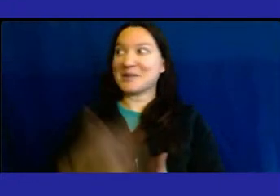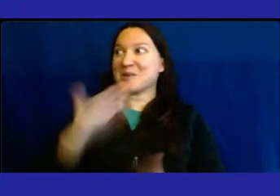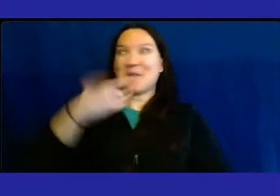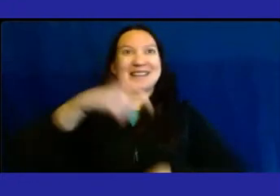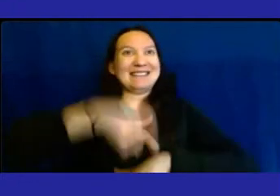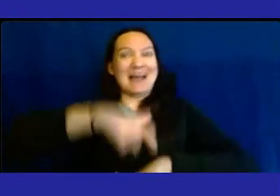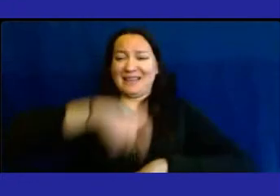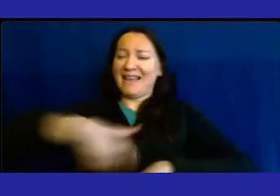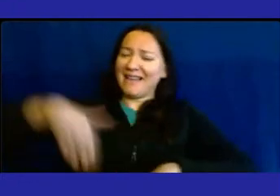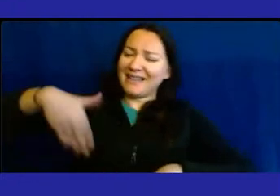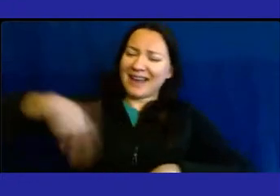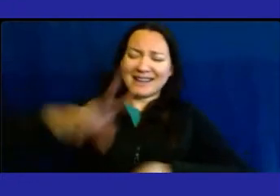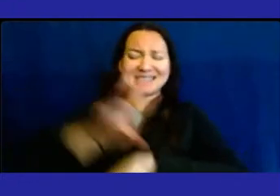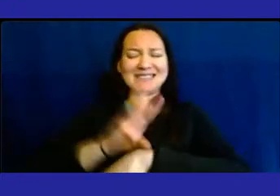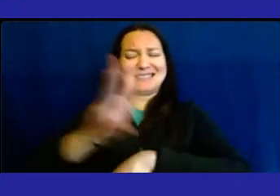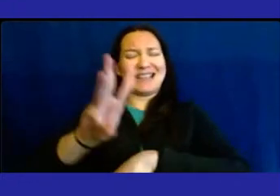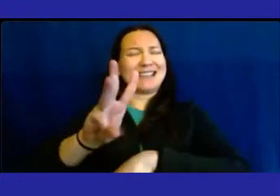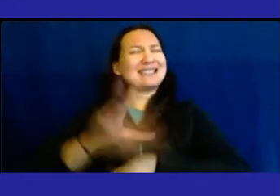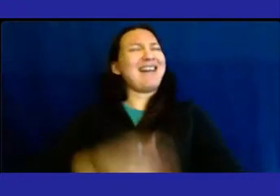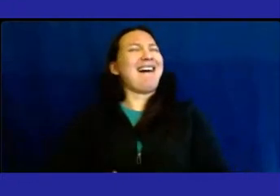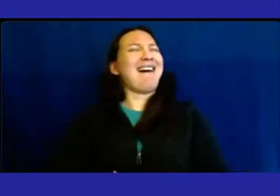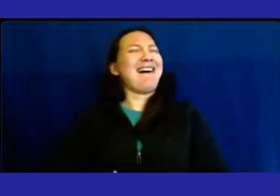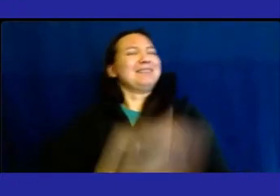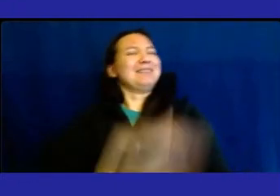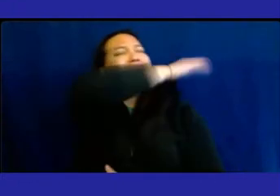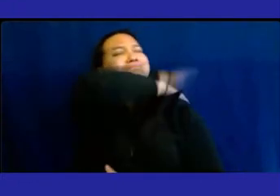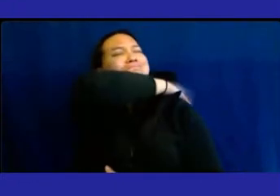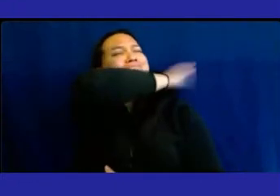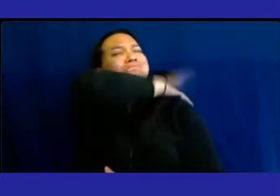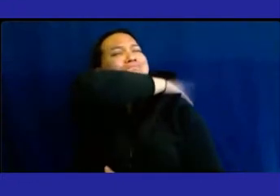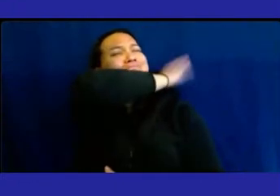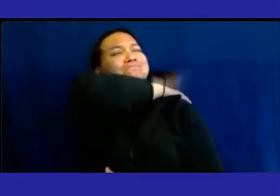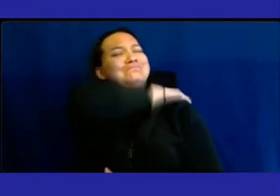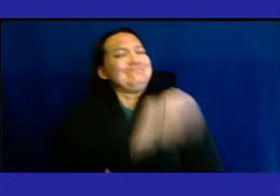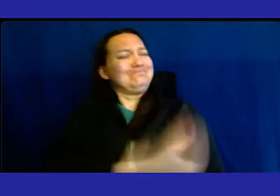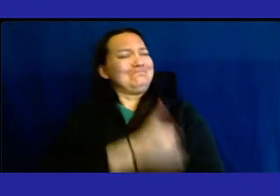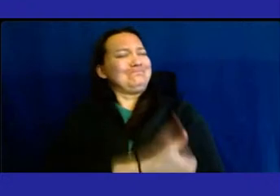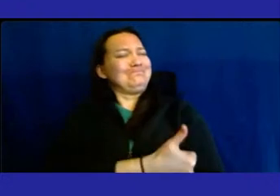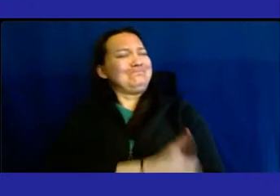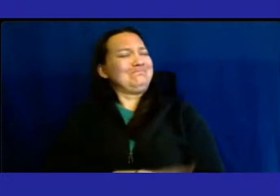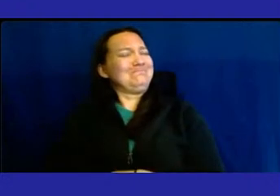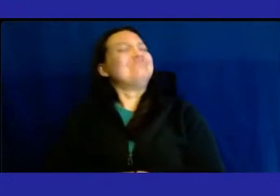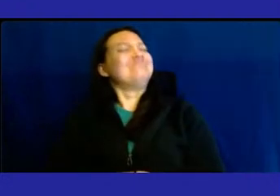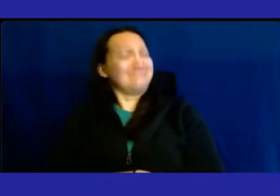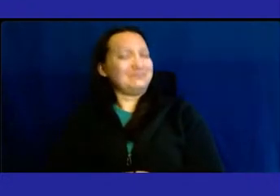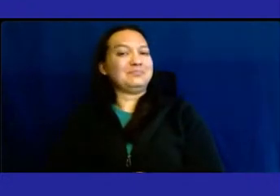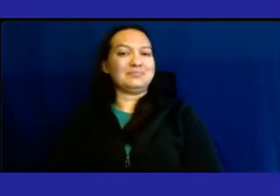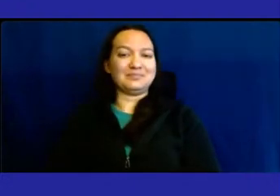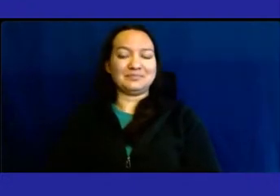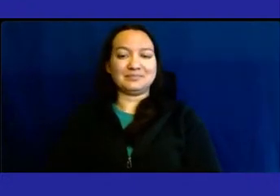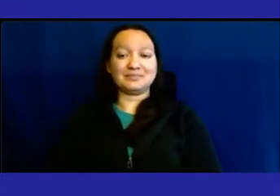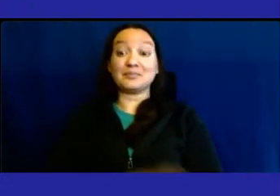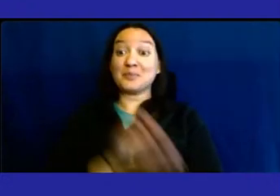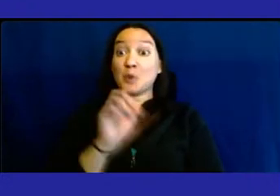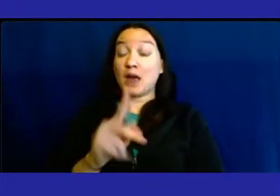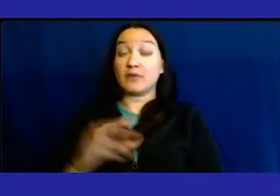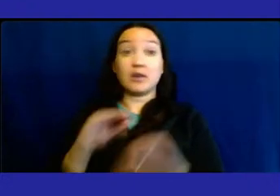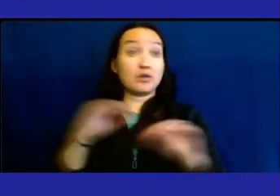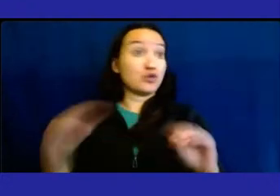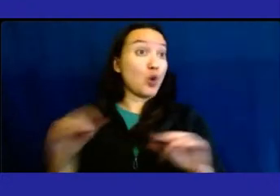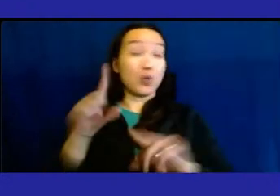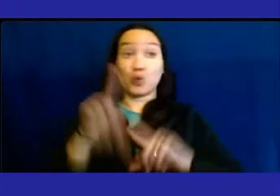not even 6 o'clock. Yeah. We did really good. I think I helped with that. So I have no questions.